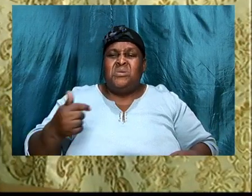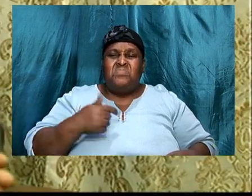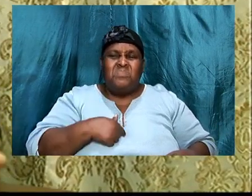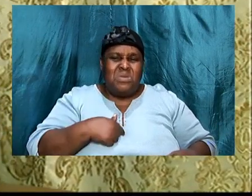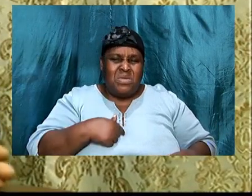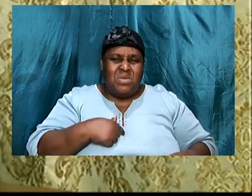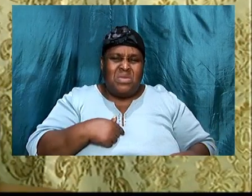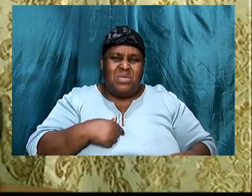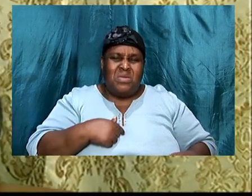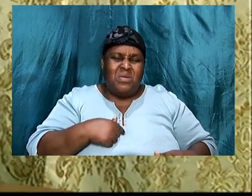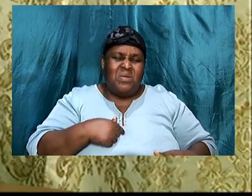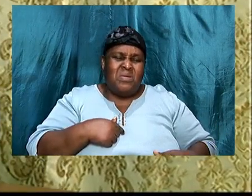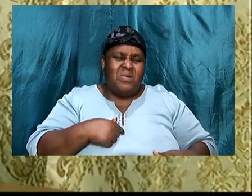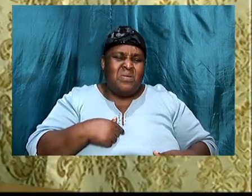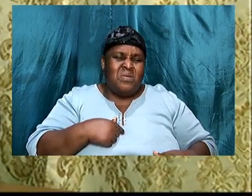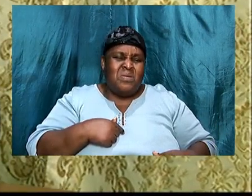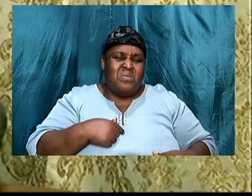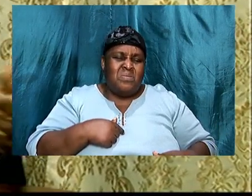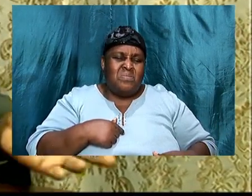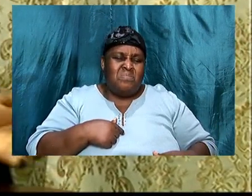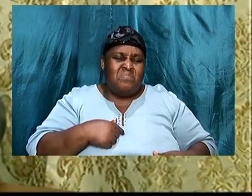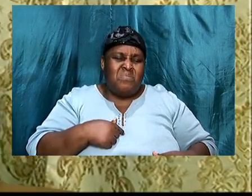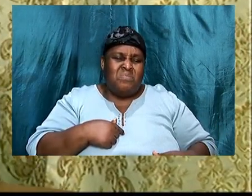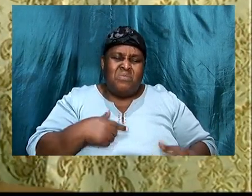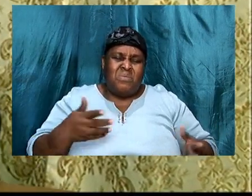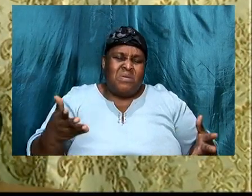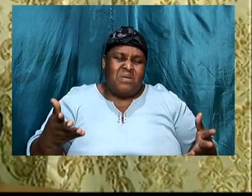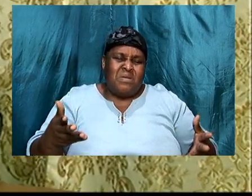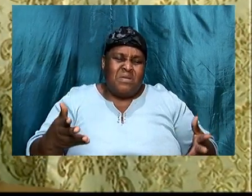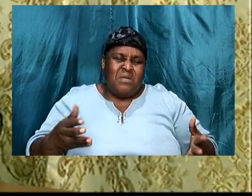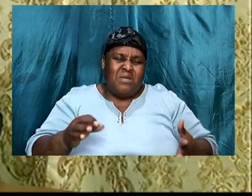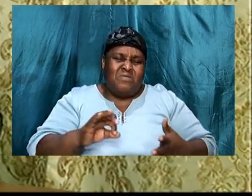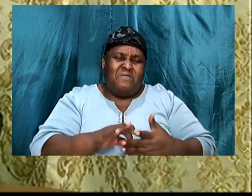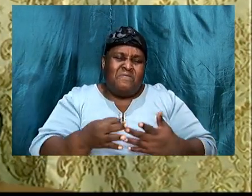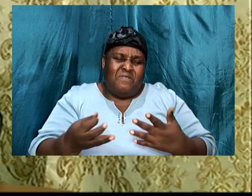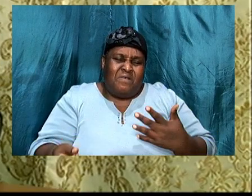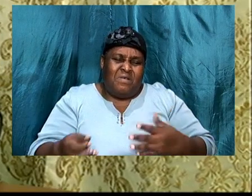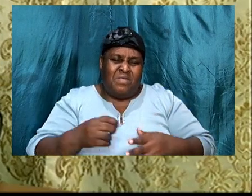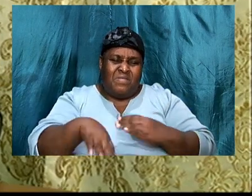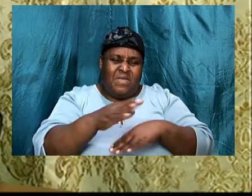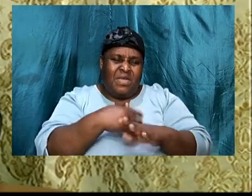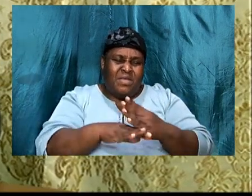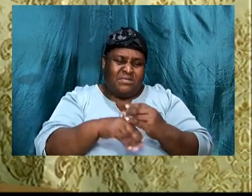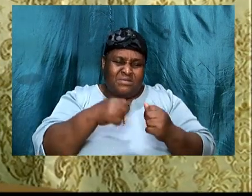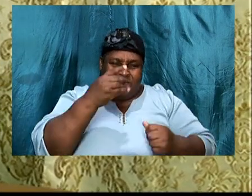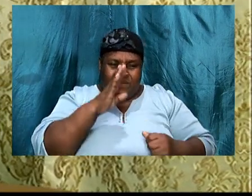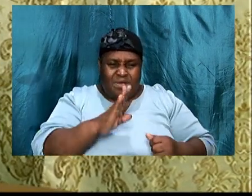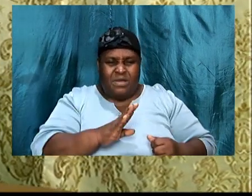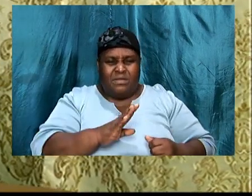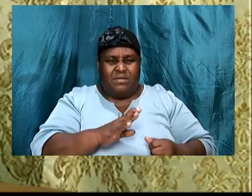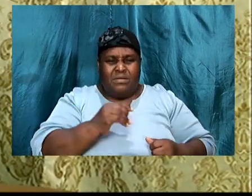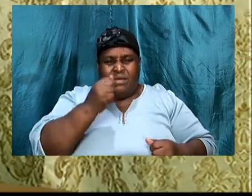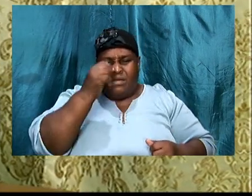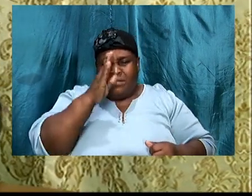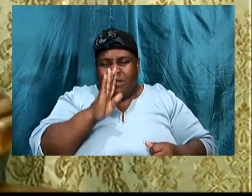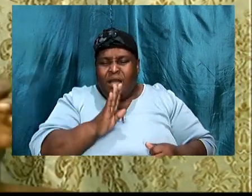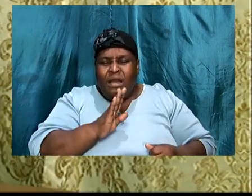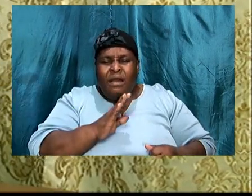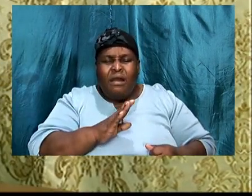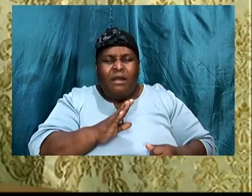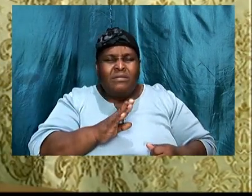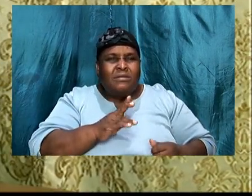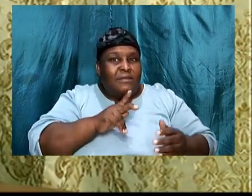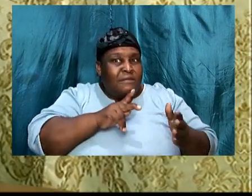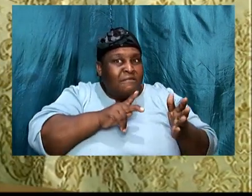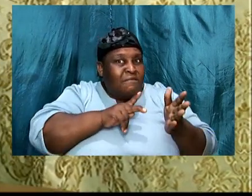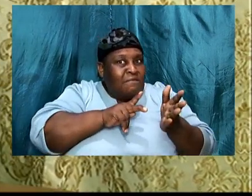fall, in the hands of God, and God said, alright, I will send pestilence, among the land, God, kill out,